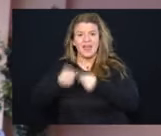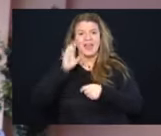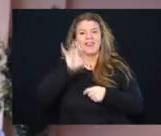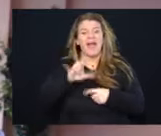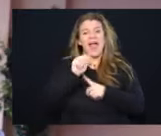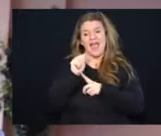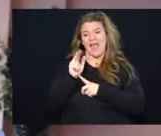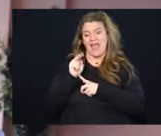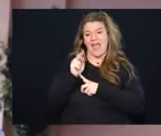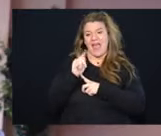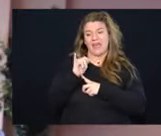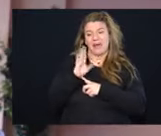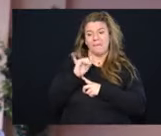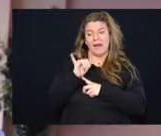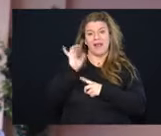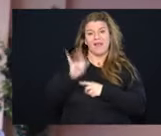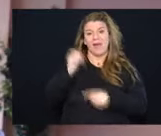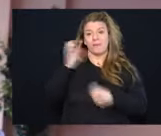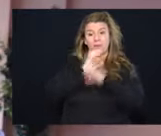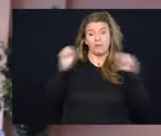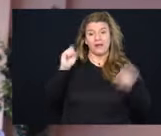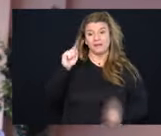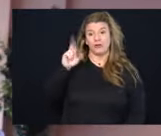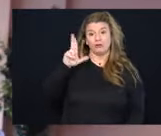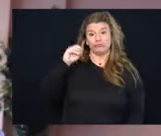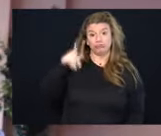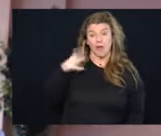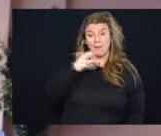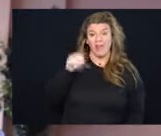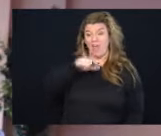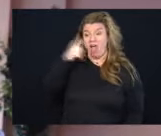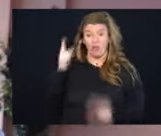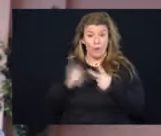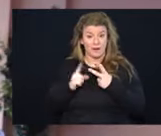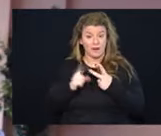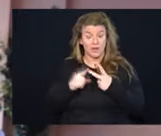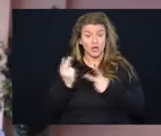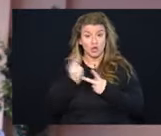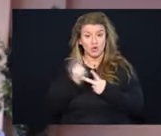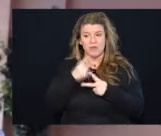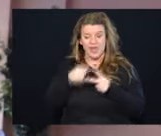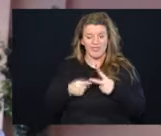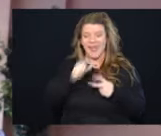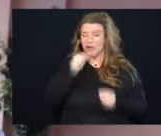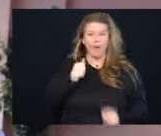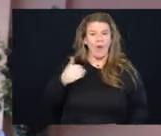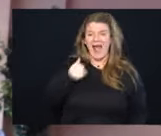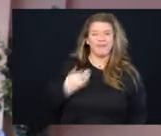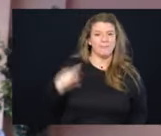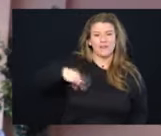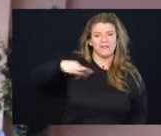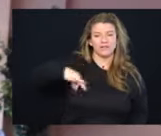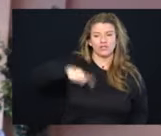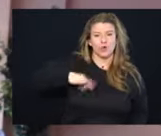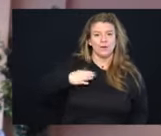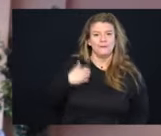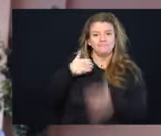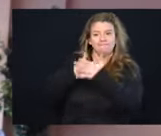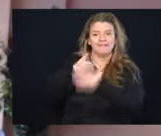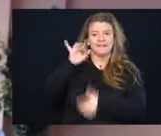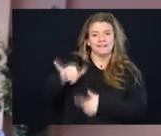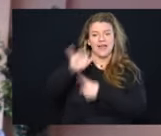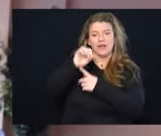and the Lilly antibody don't have the same beneficial activity against Omicron because of these